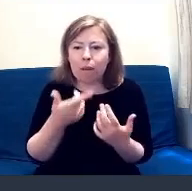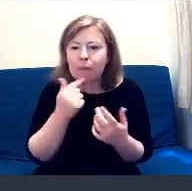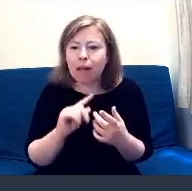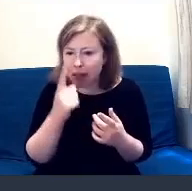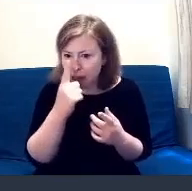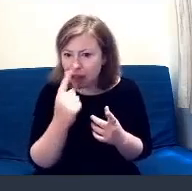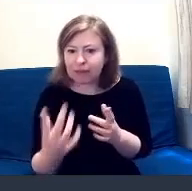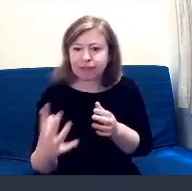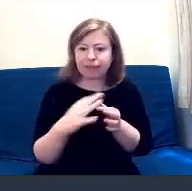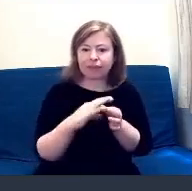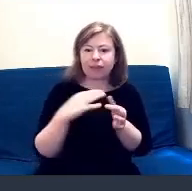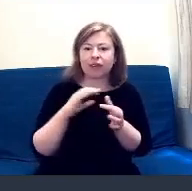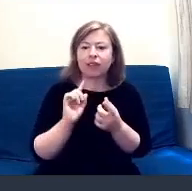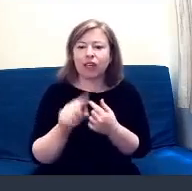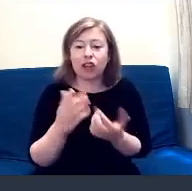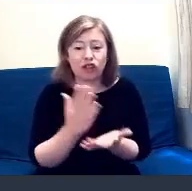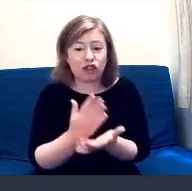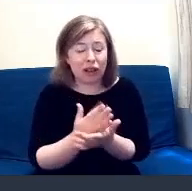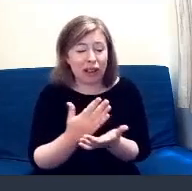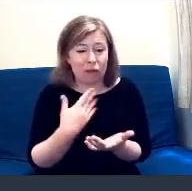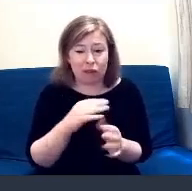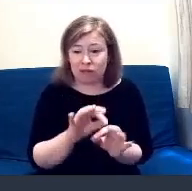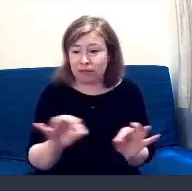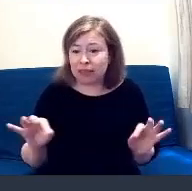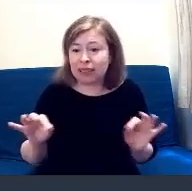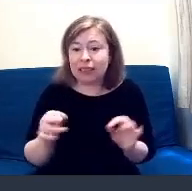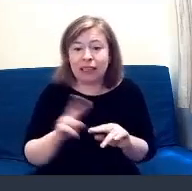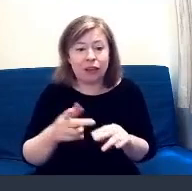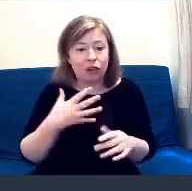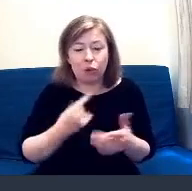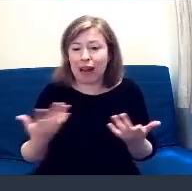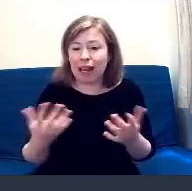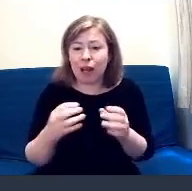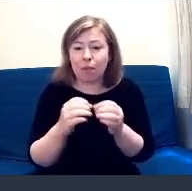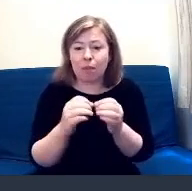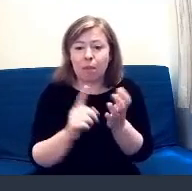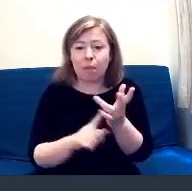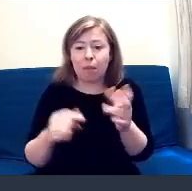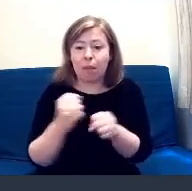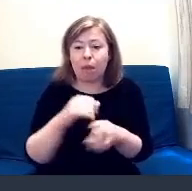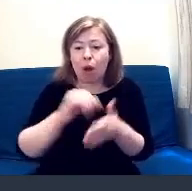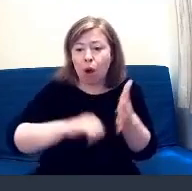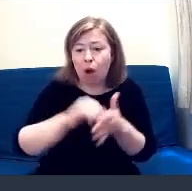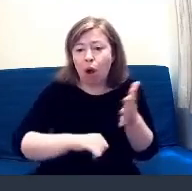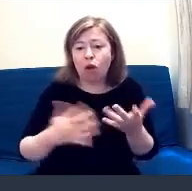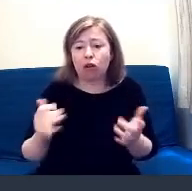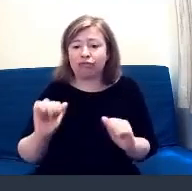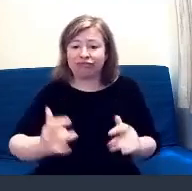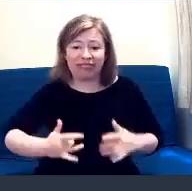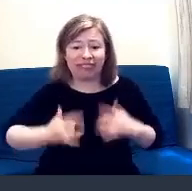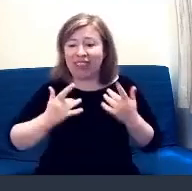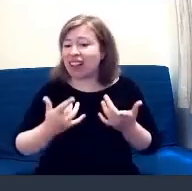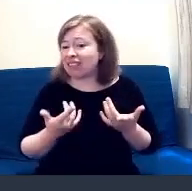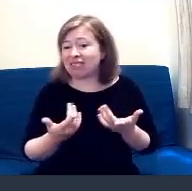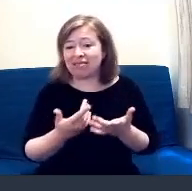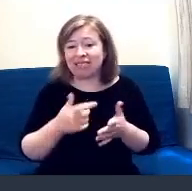So this is sort of an invite to anyone if they want to contribute any blogs, any personal reflective pieces, that kind of thing. would be great to